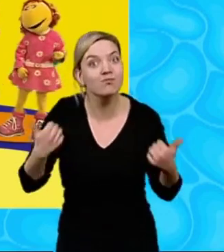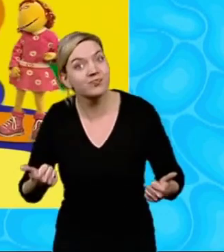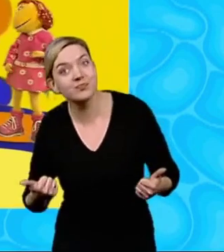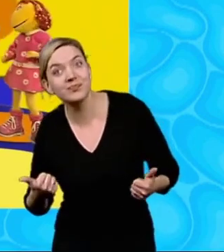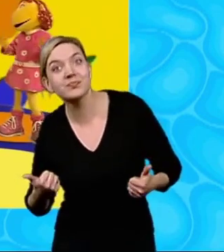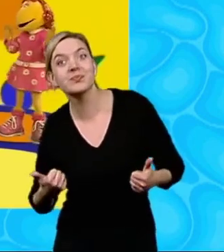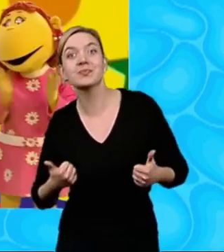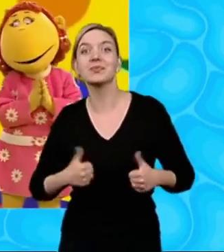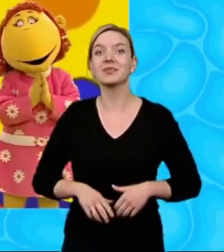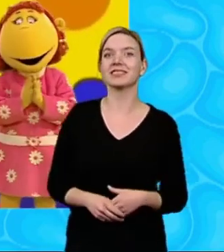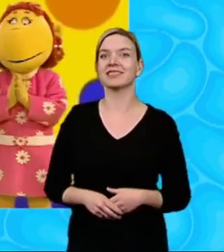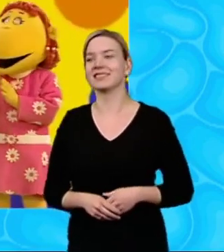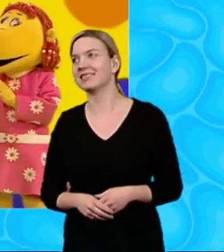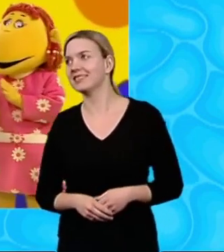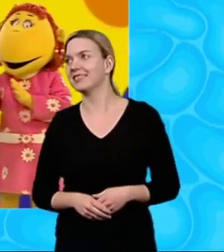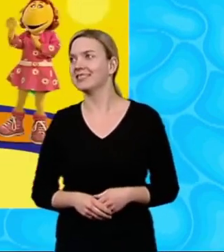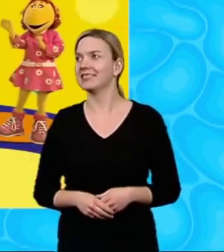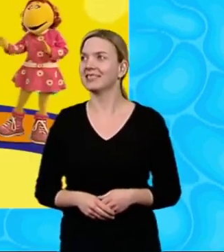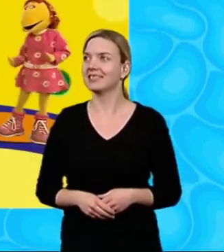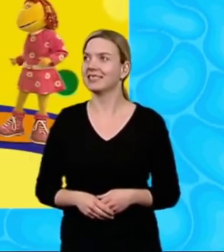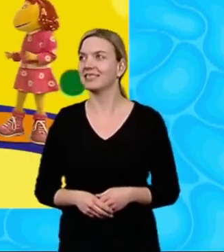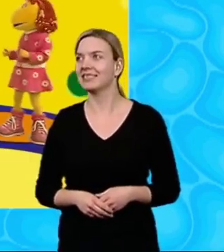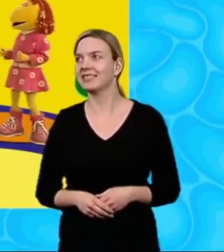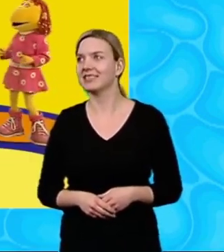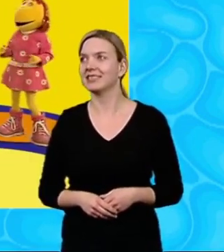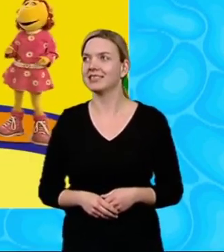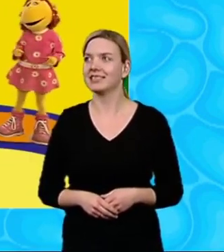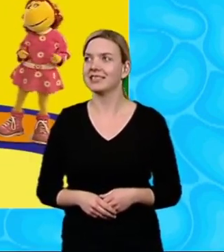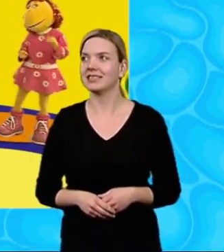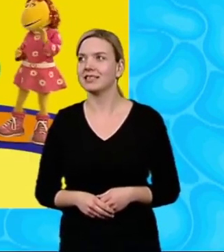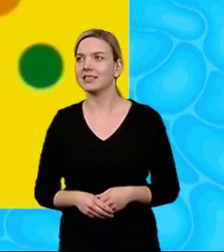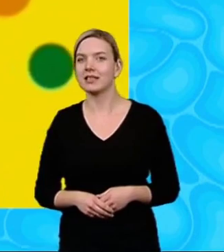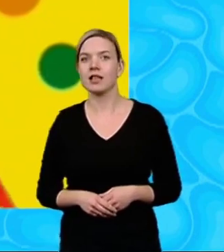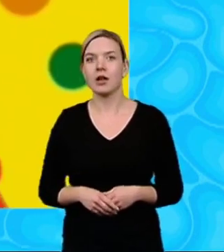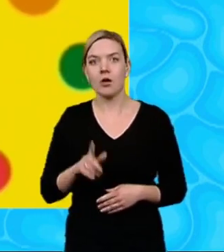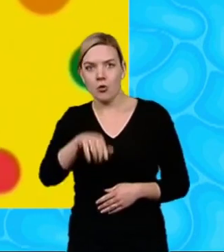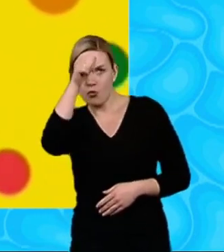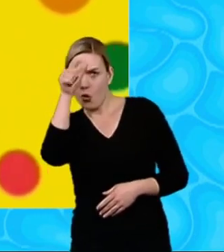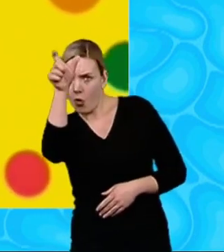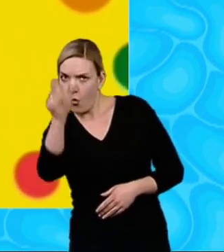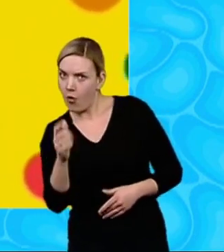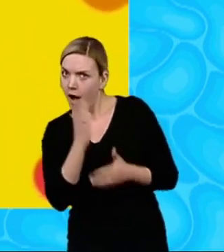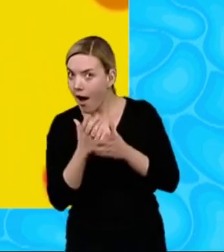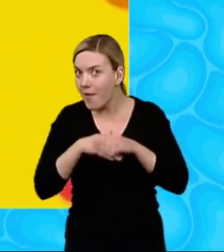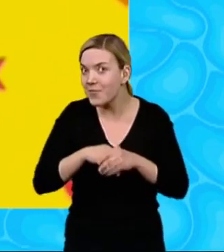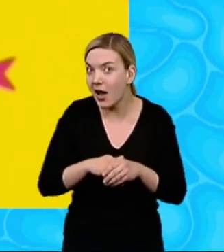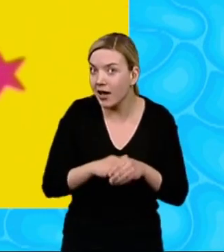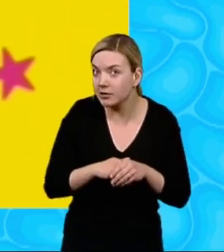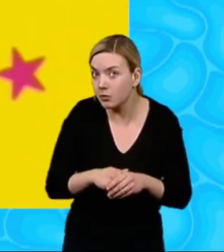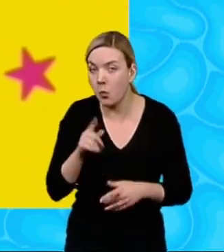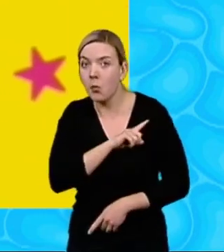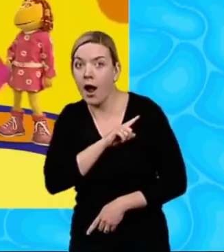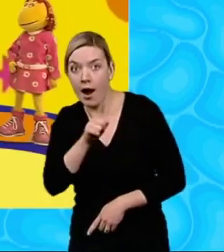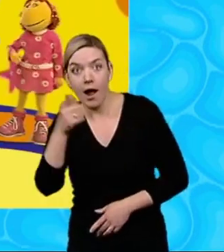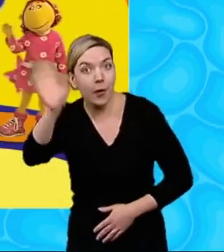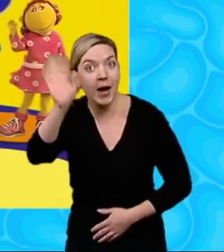do you do? Hello! Oh, yeah! Go Bella! You know you have a friend when they wait to